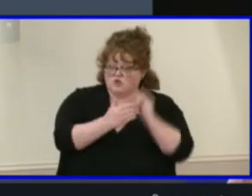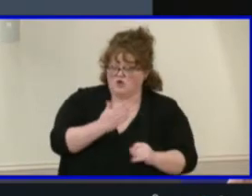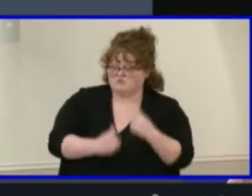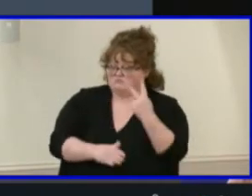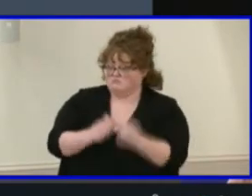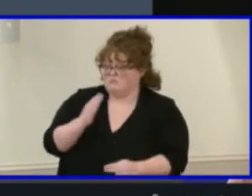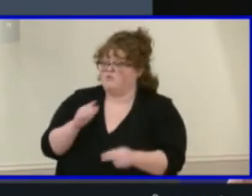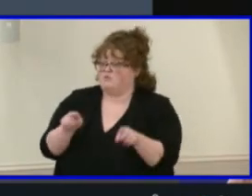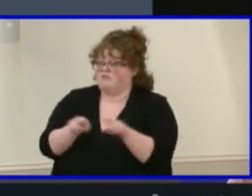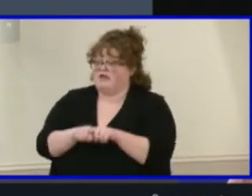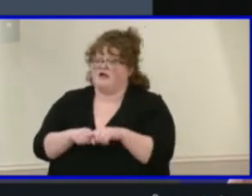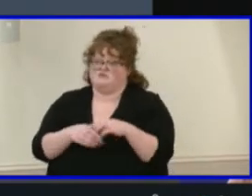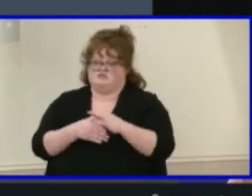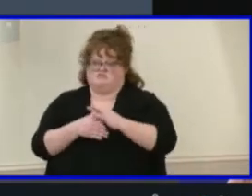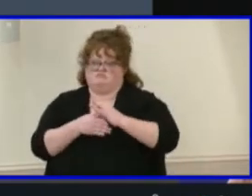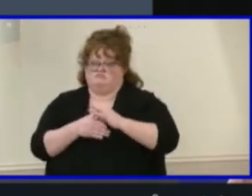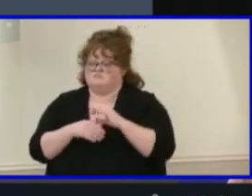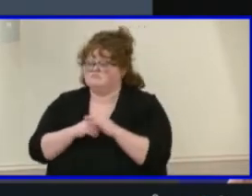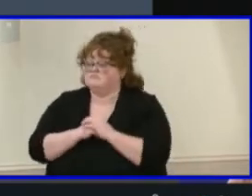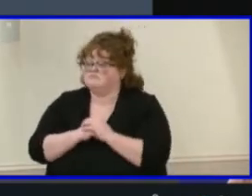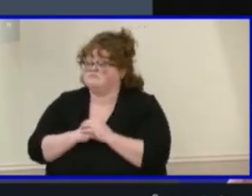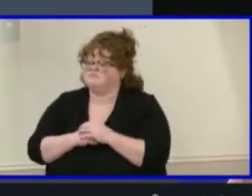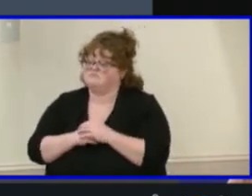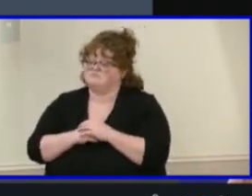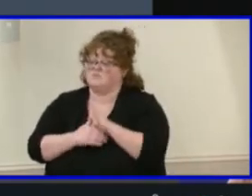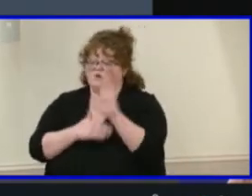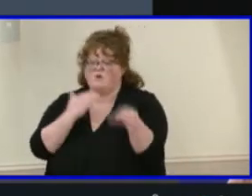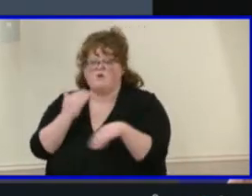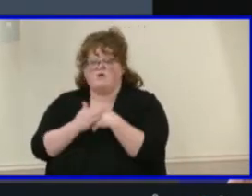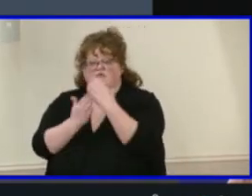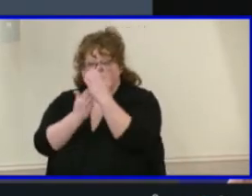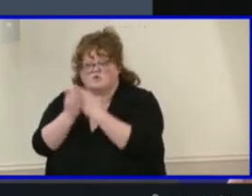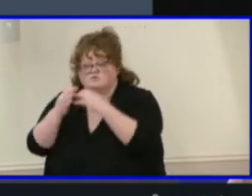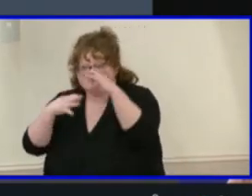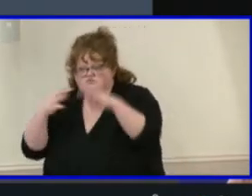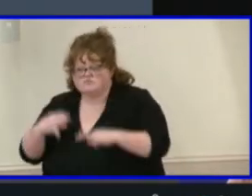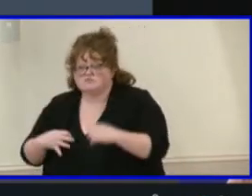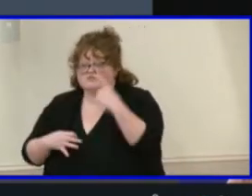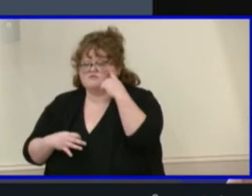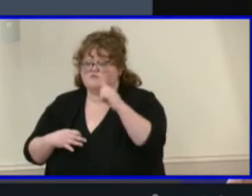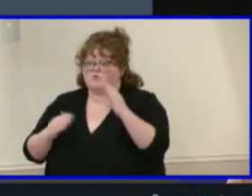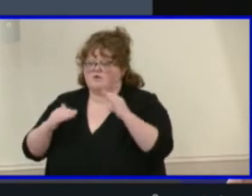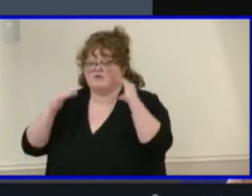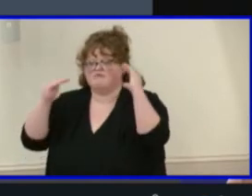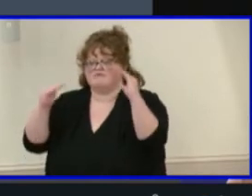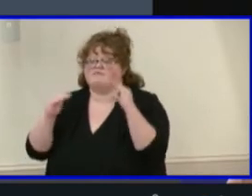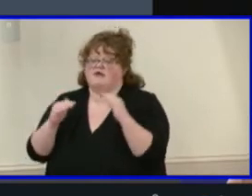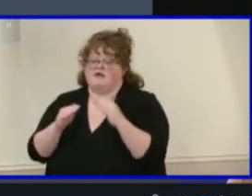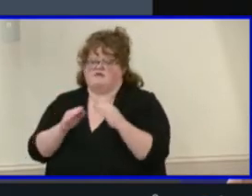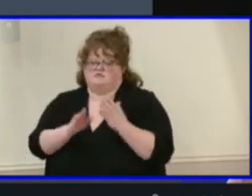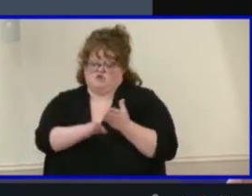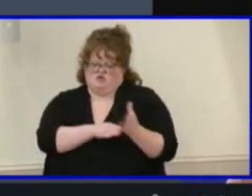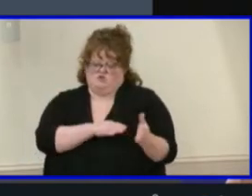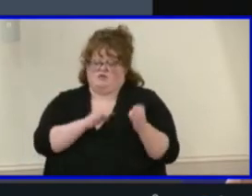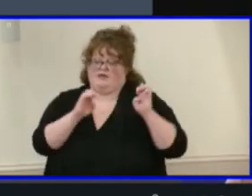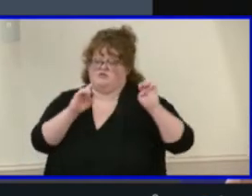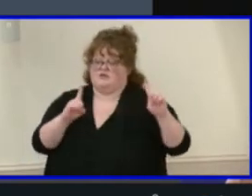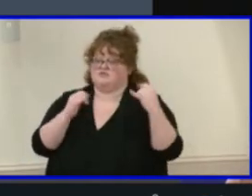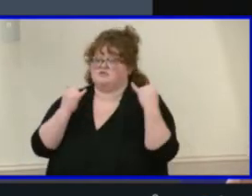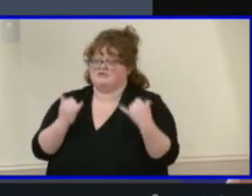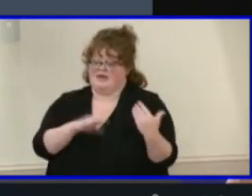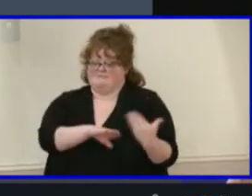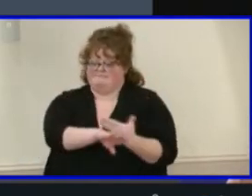Additionally, all course descriptions for the CTE Advanced Career Education, or ACE Center, were revised to reflect curriculum